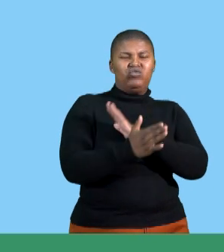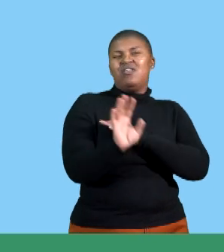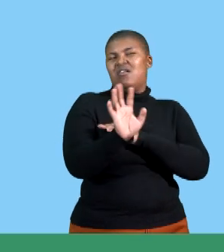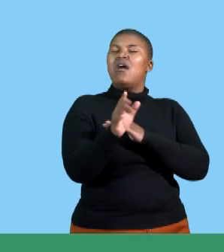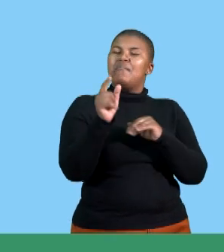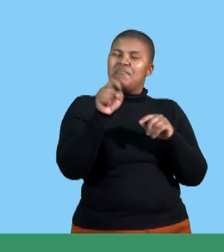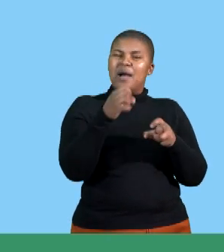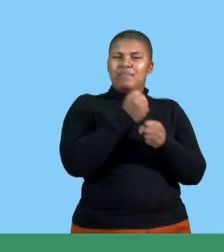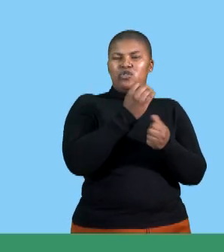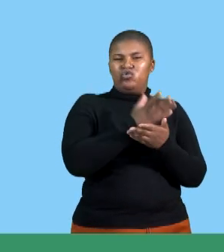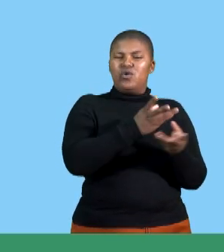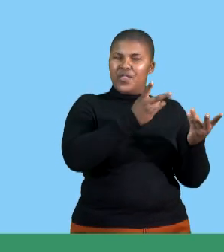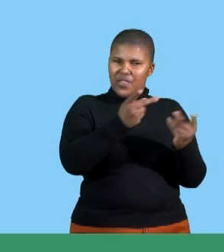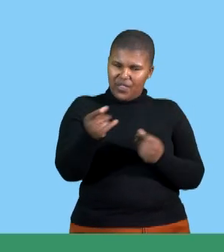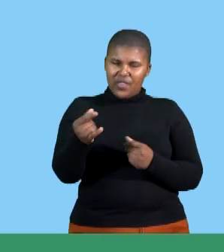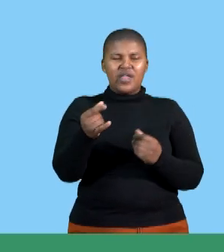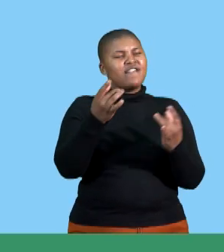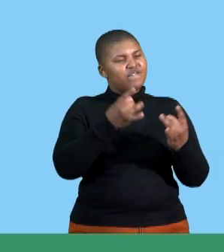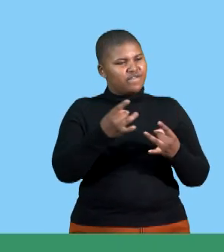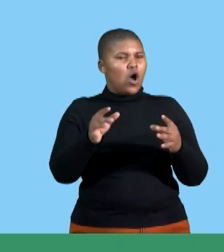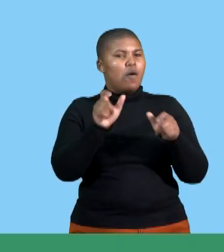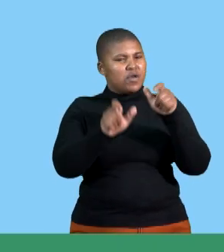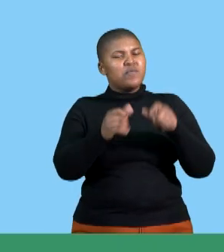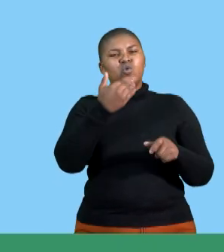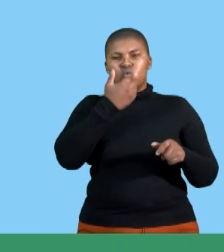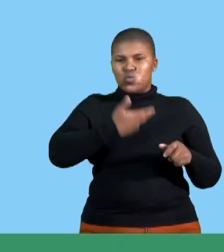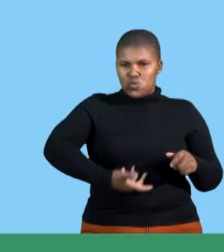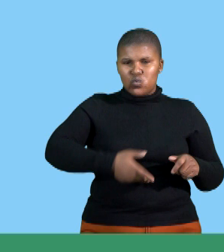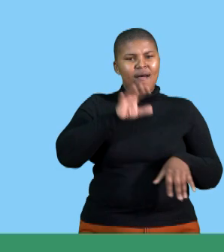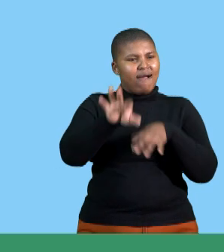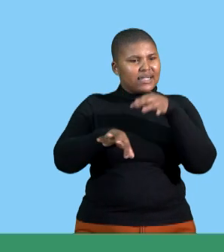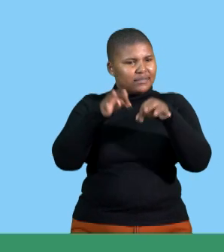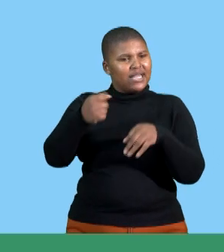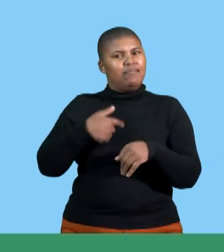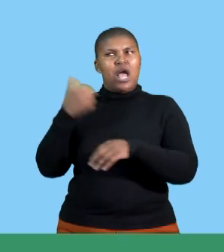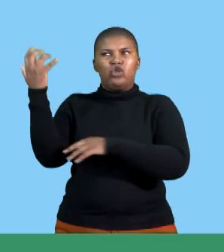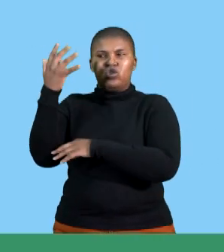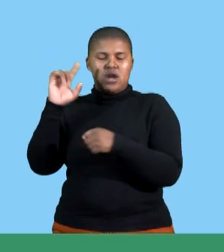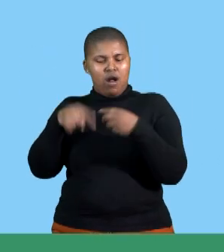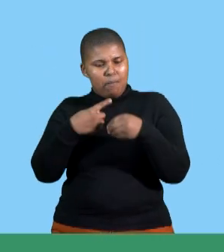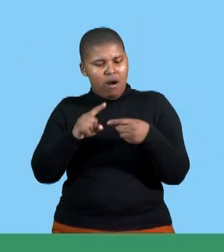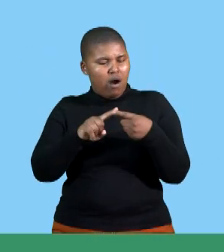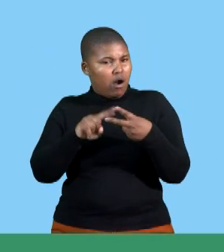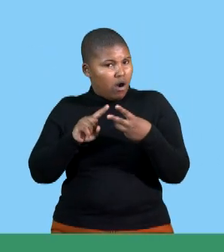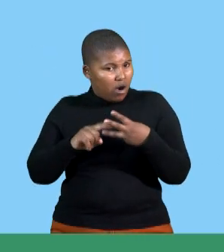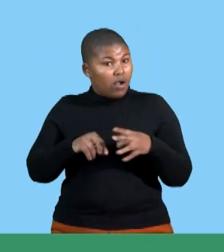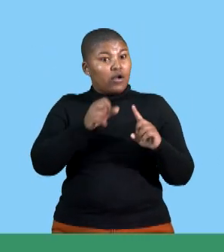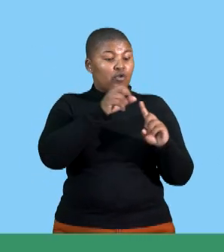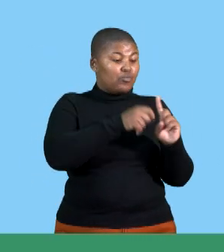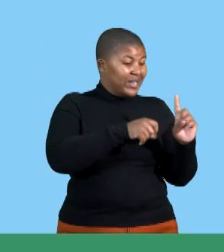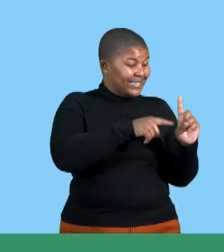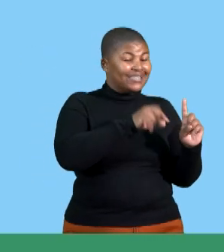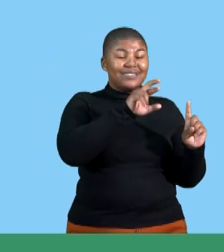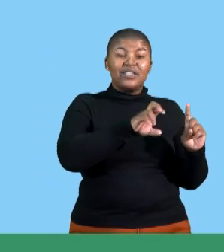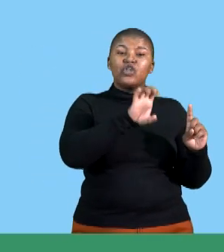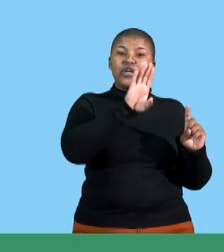straight to the presentation and without informing us, without introducing yourself. Who are you? What is the presentation all about? So with Reboni,